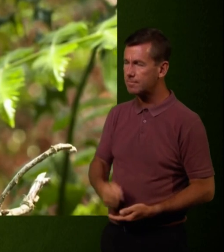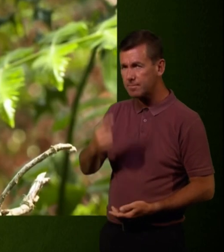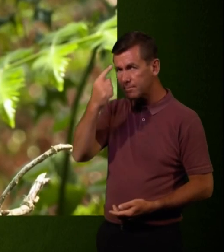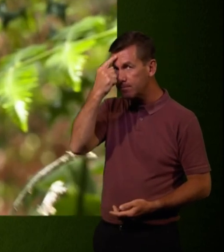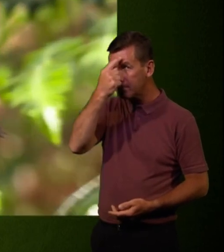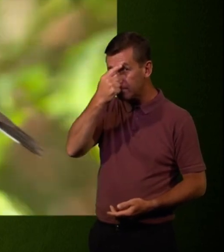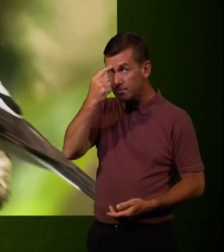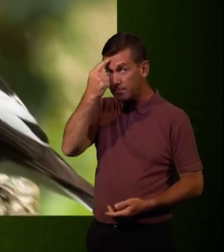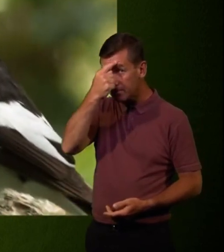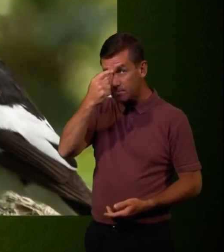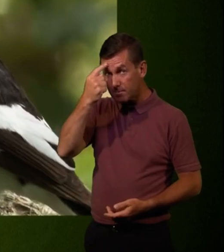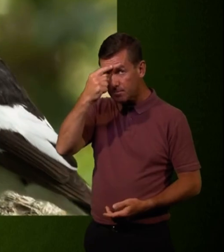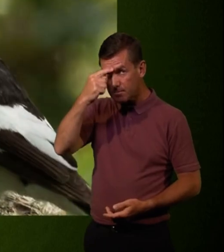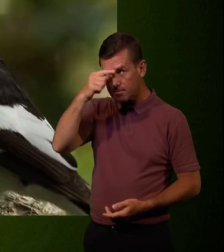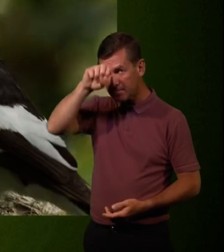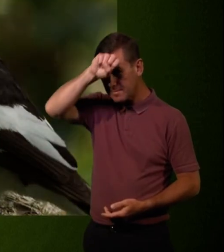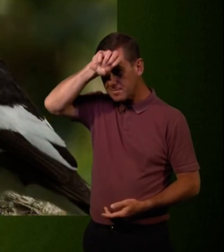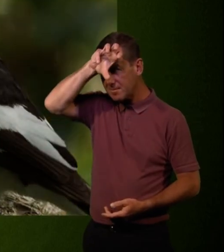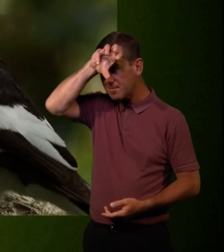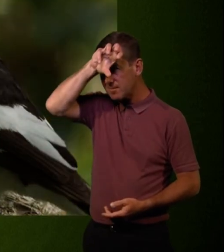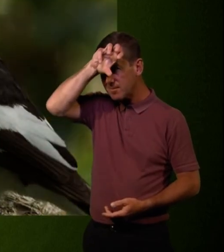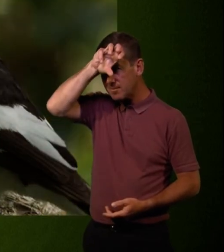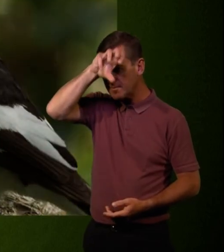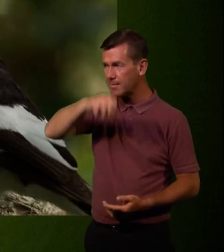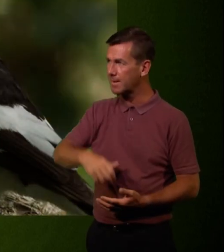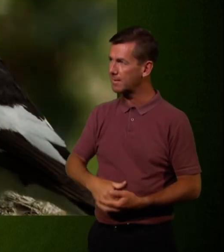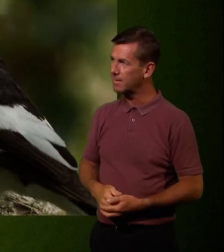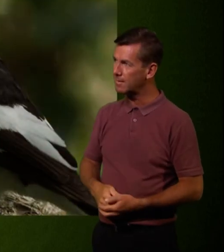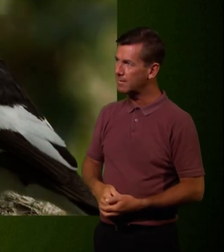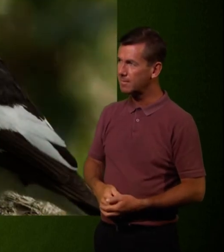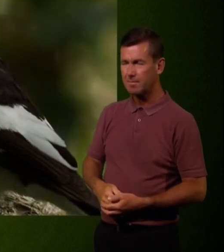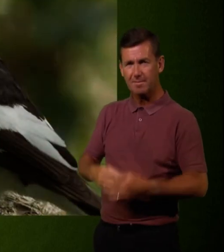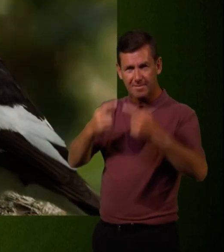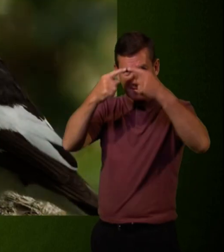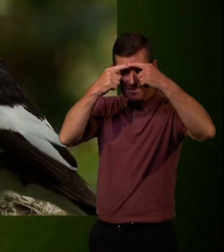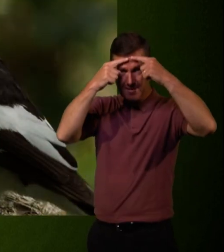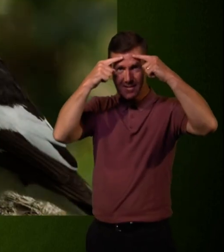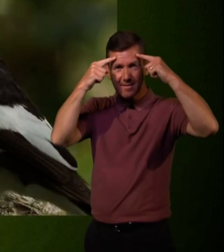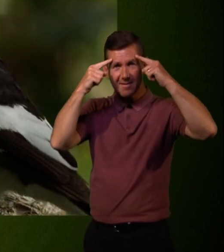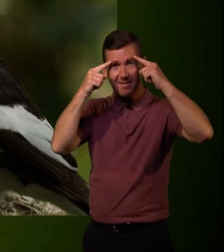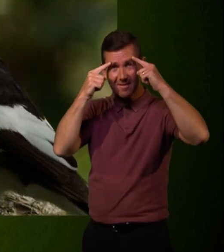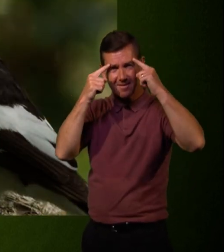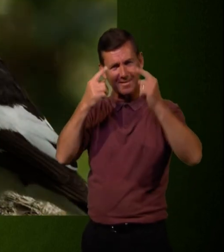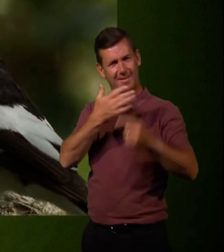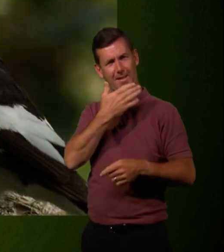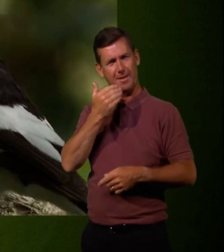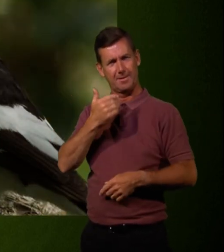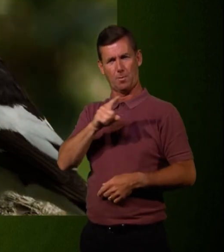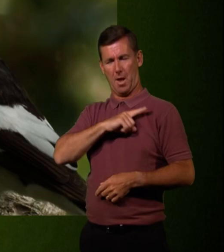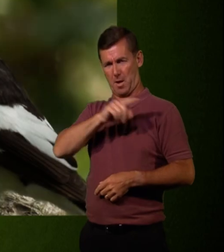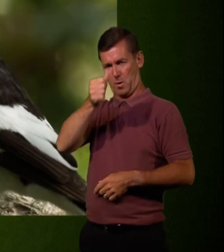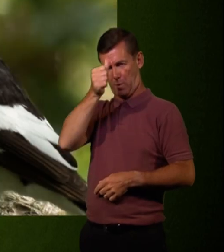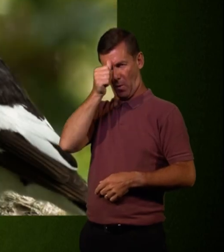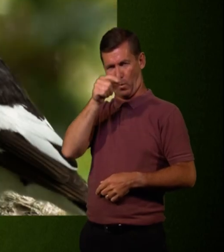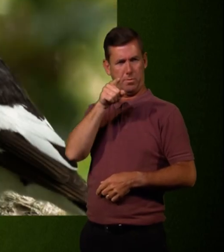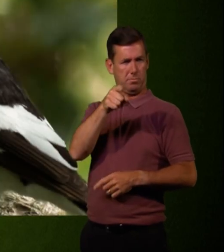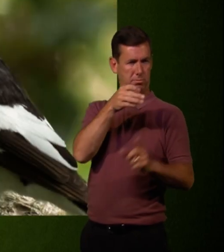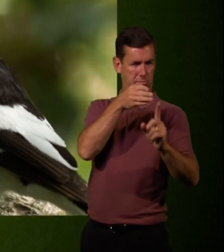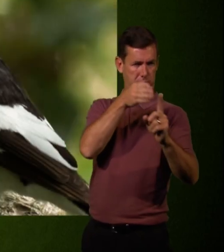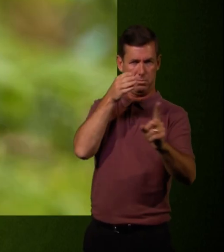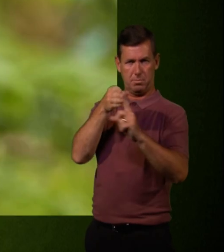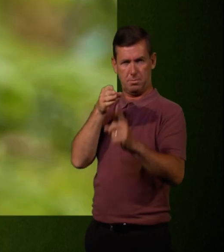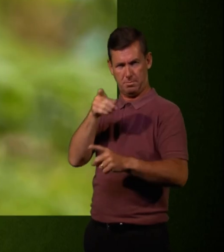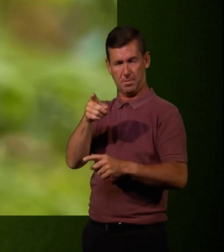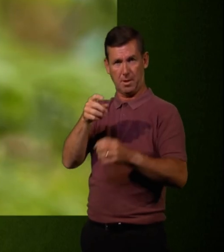there above the beak. I like to think of it like the headlights. It's a really nice feature because it allows you to distinguish the individual. His is